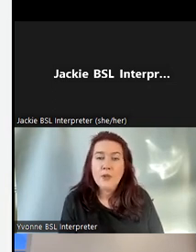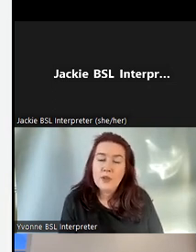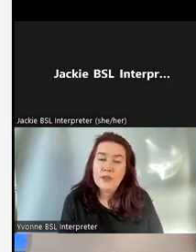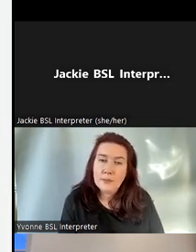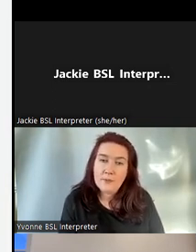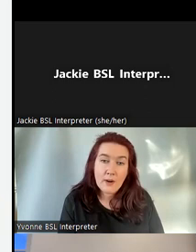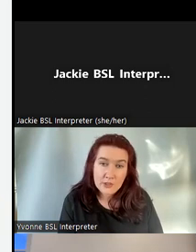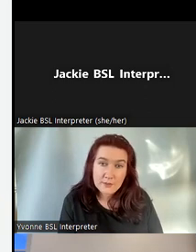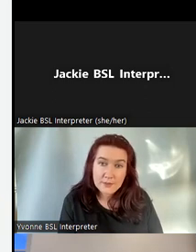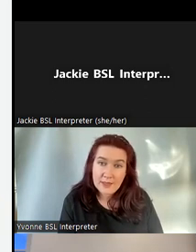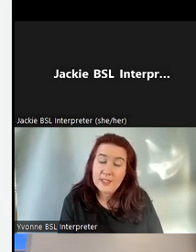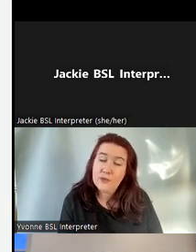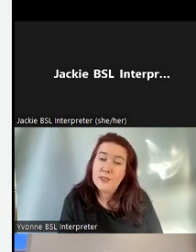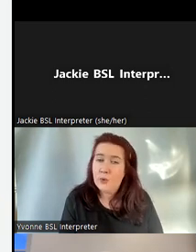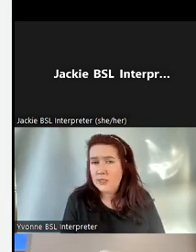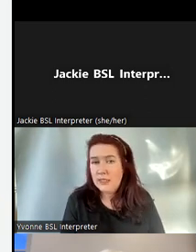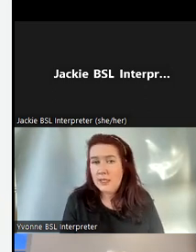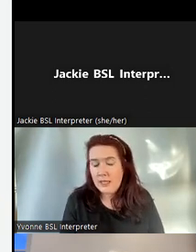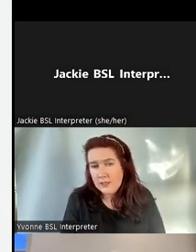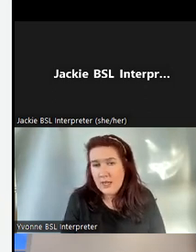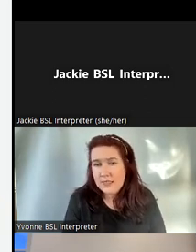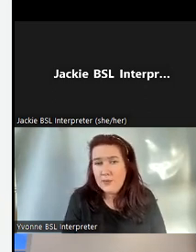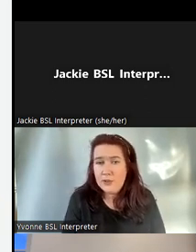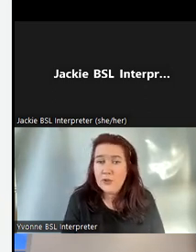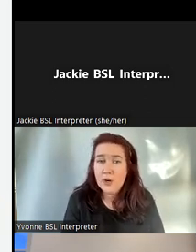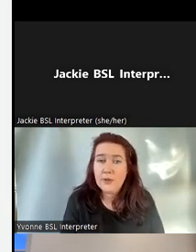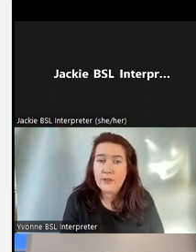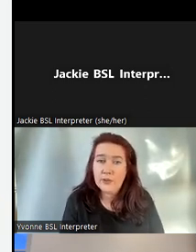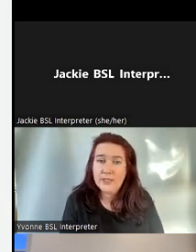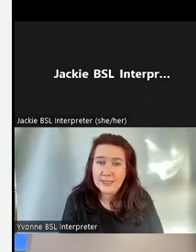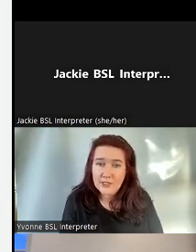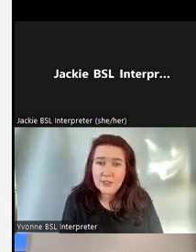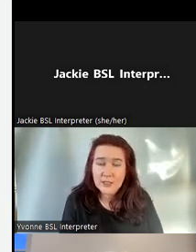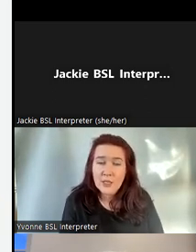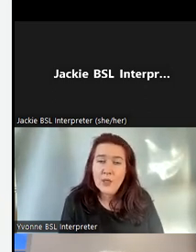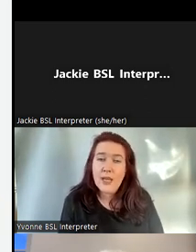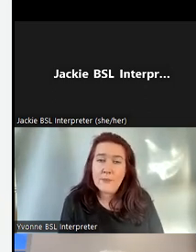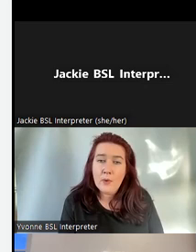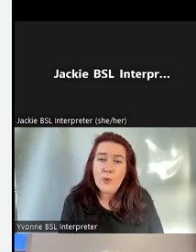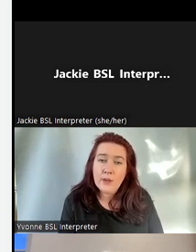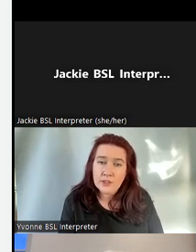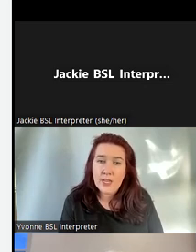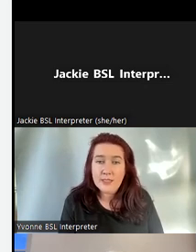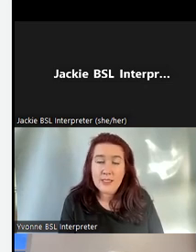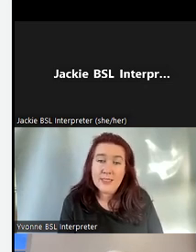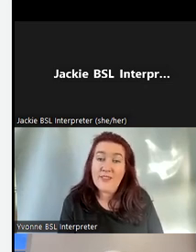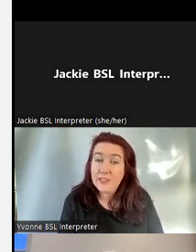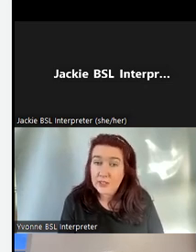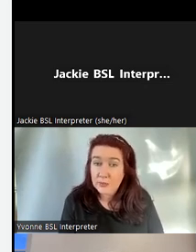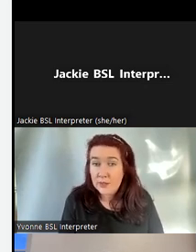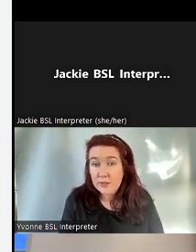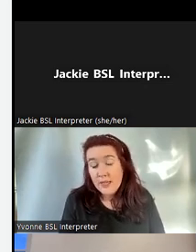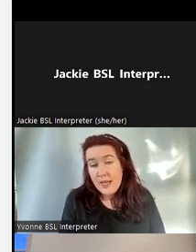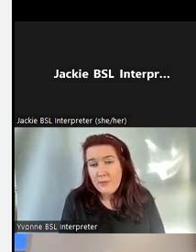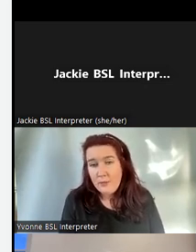And we do have a number of partnerships I think it's really important that as a charity we do work with other organisations and one other charity is Deaf